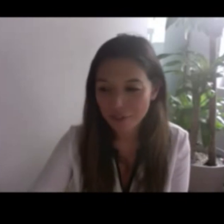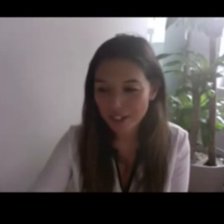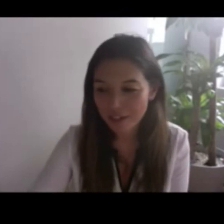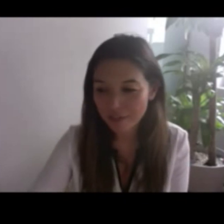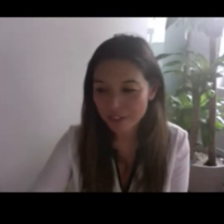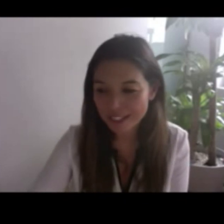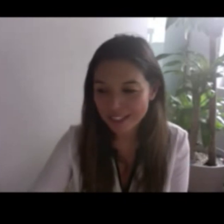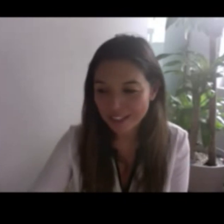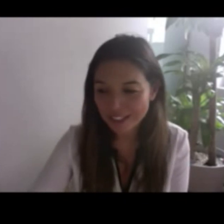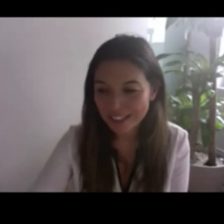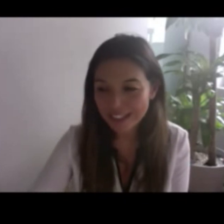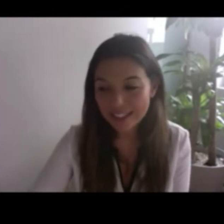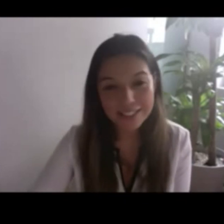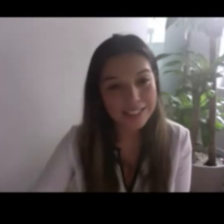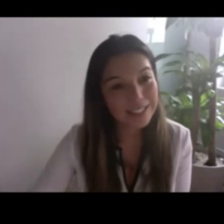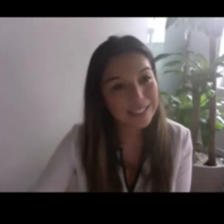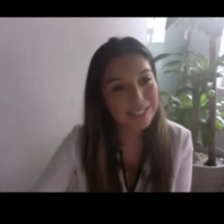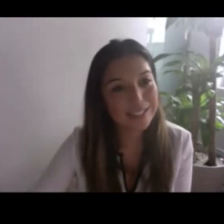of time for dialogue.